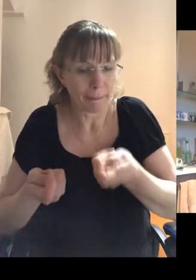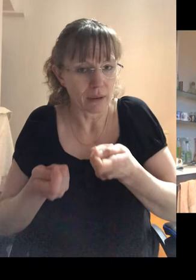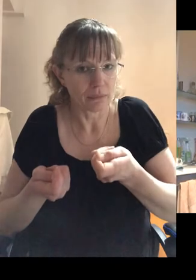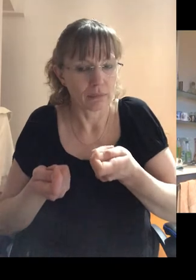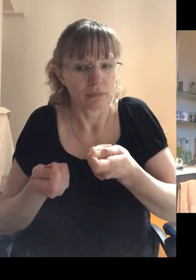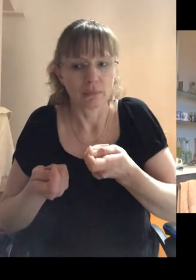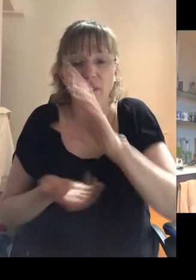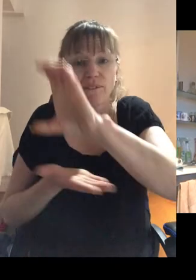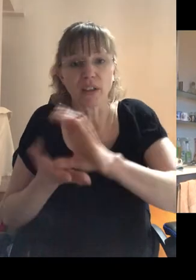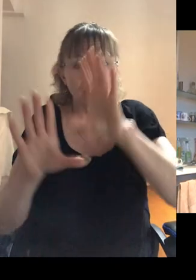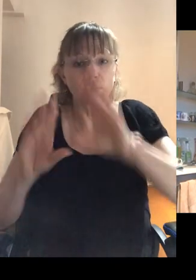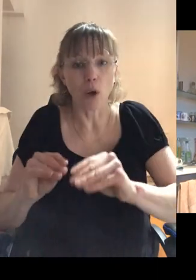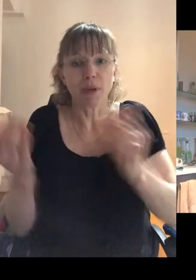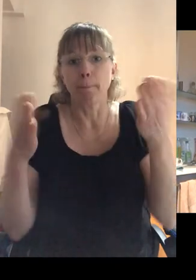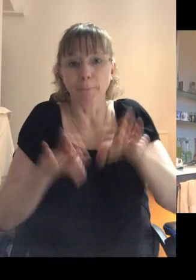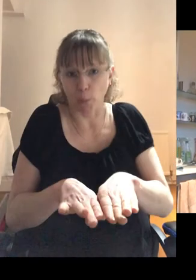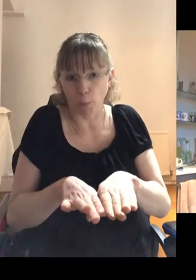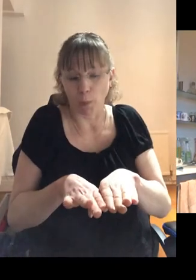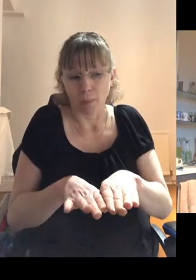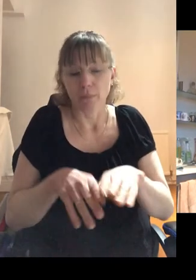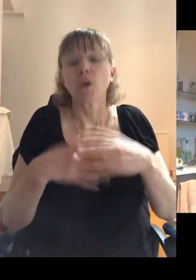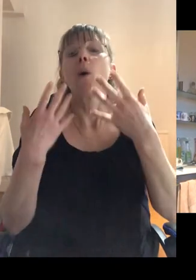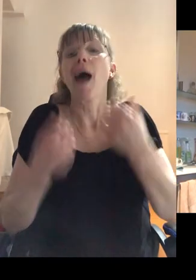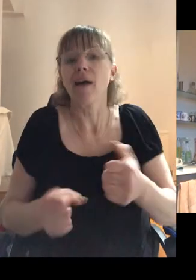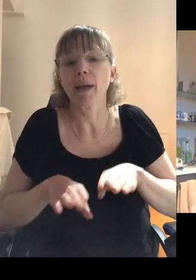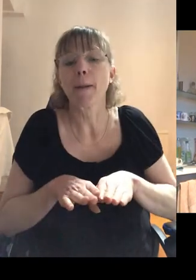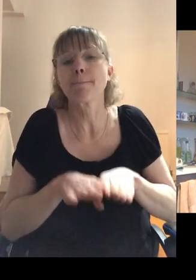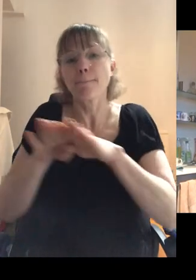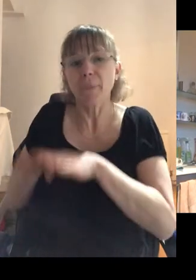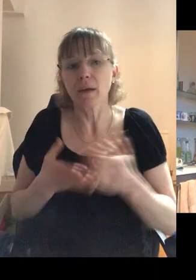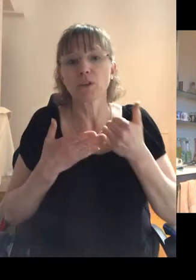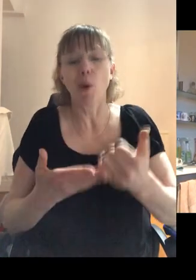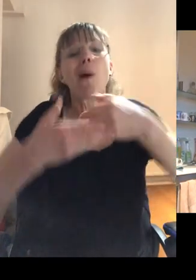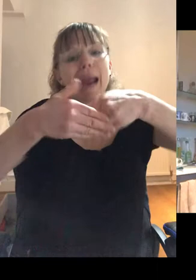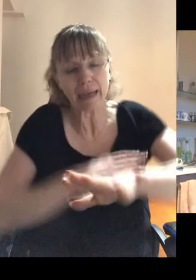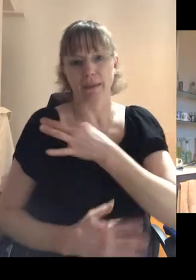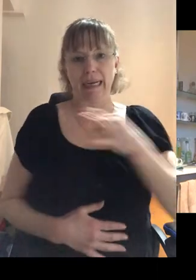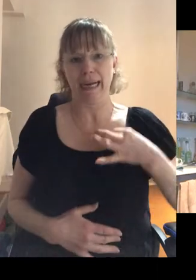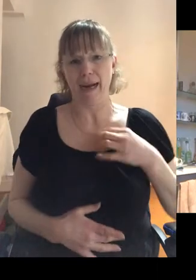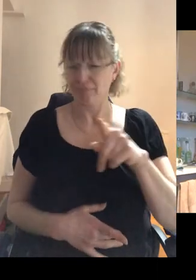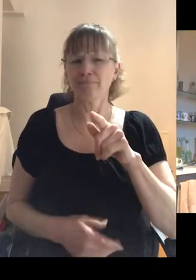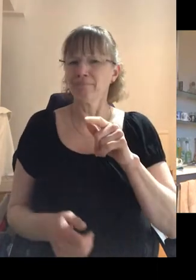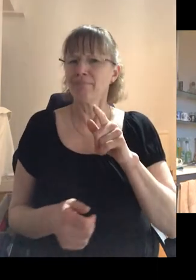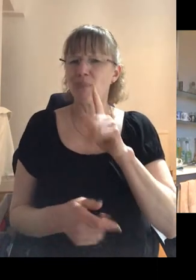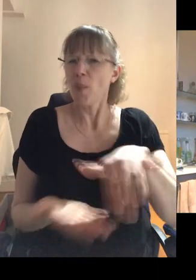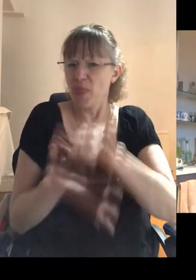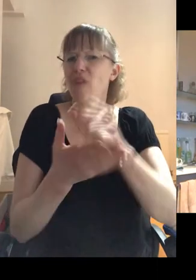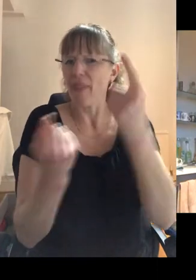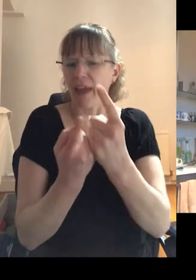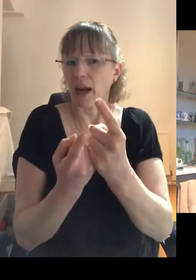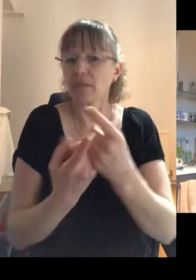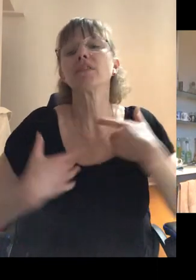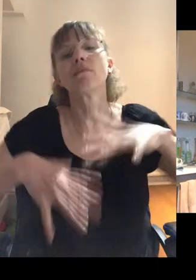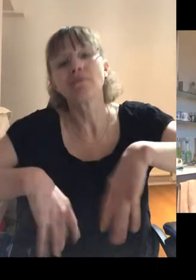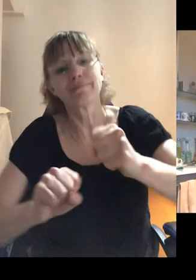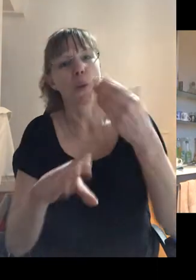defunded and they started to disappear. So having peer support in the clinic for me was always the logical thing to do. And so I, I